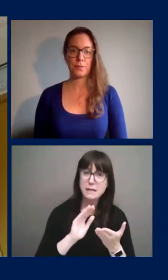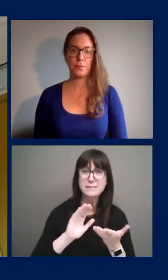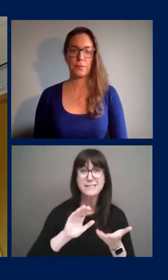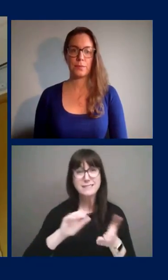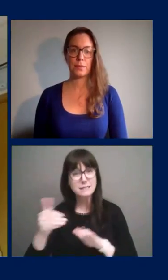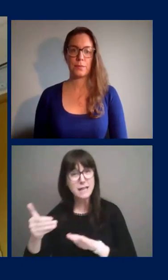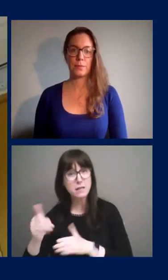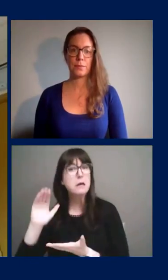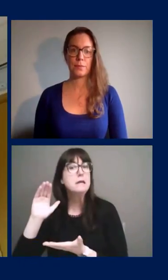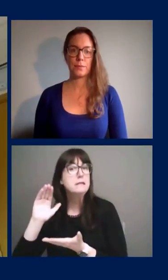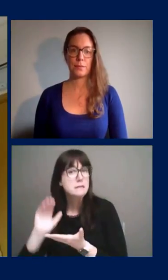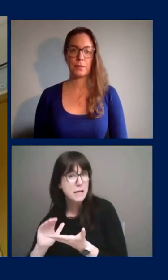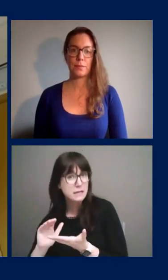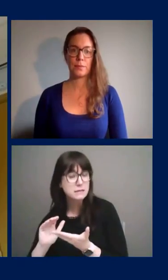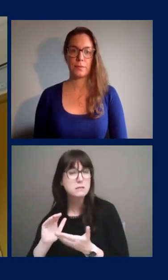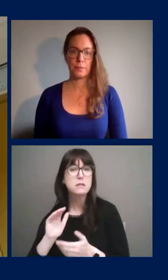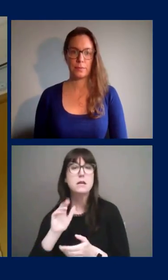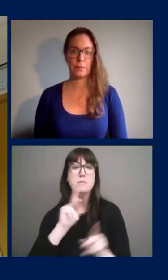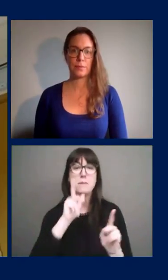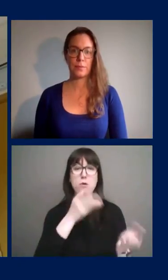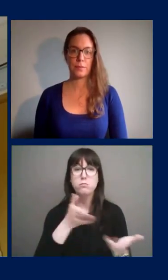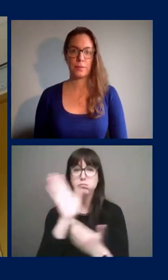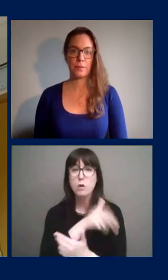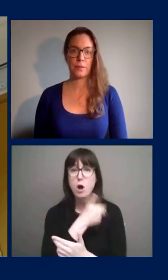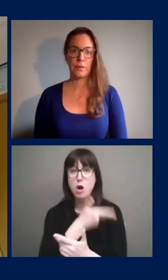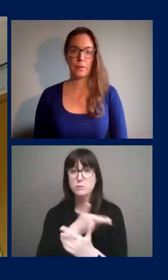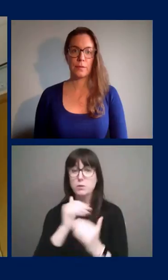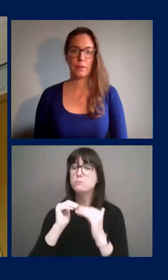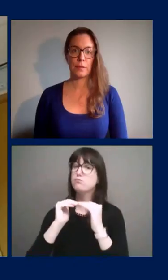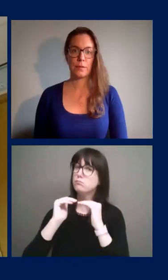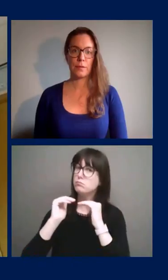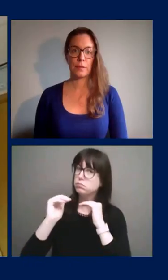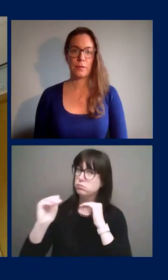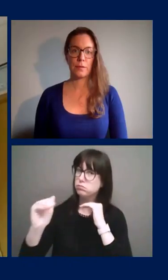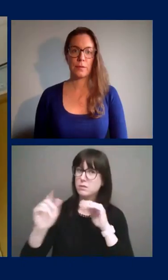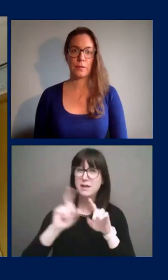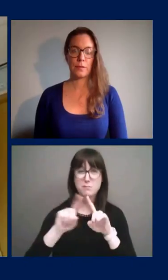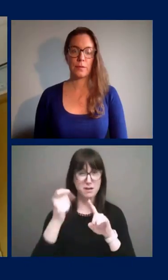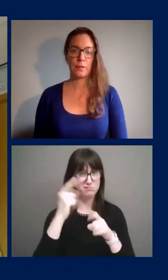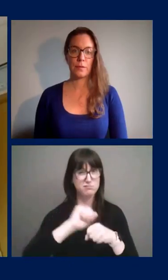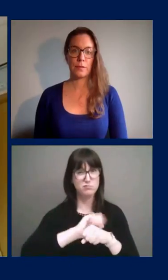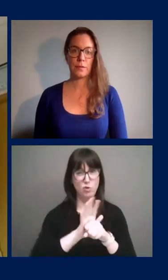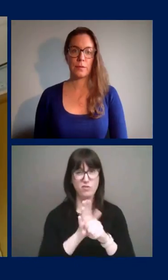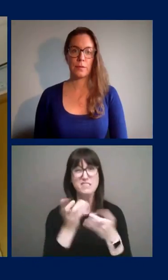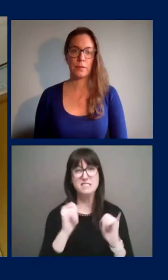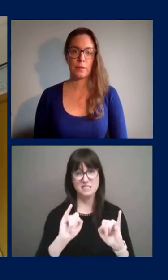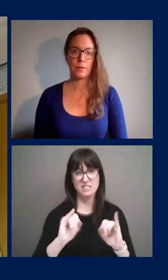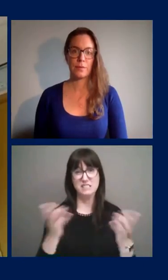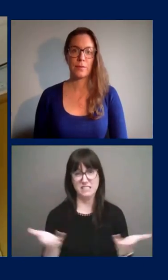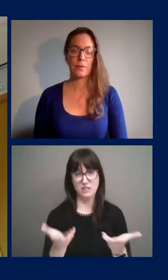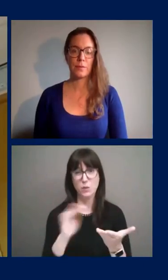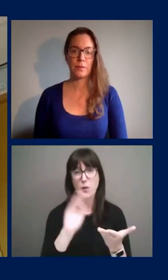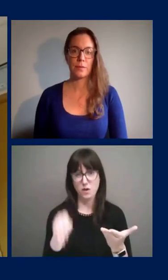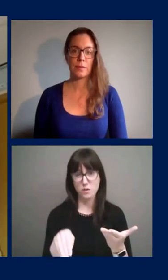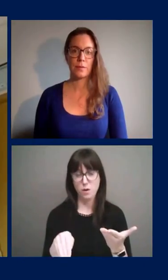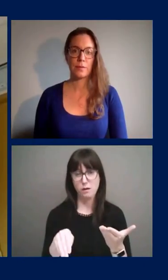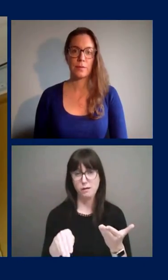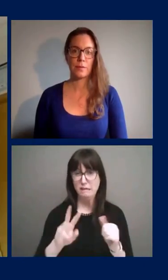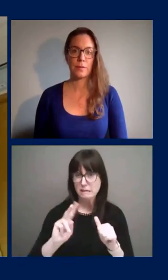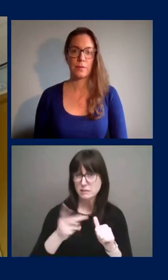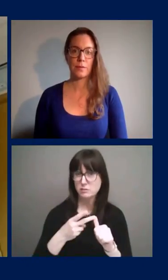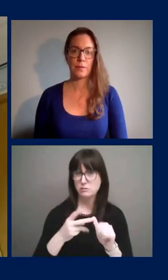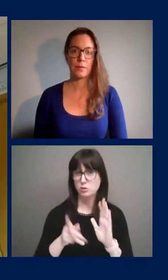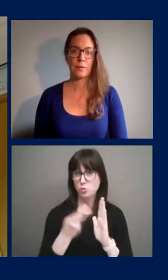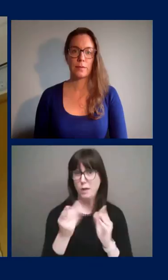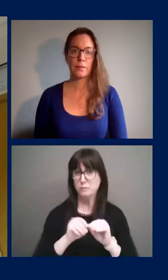hospitalization rates stabilizing, the virus has not left our community. So we want to prevent a second wave of the virus,